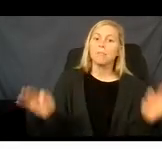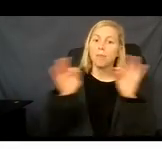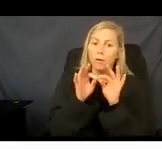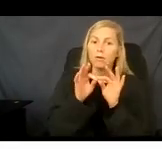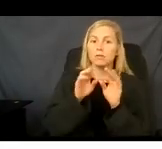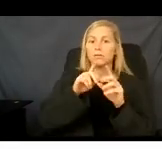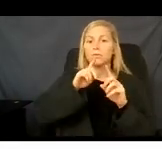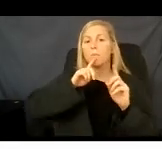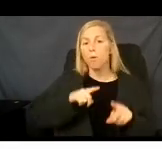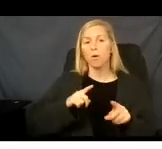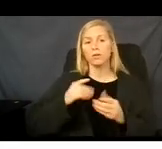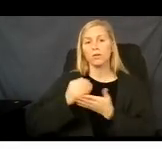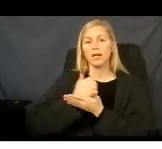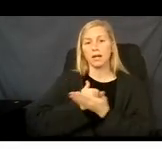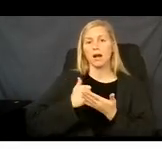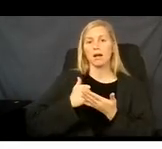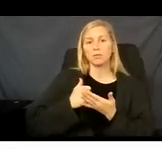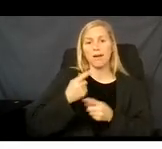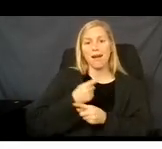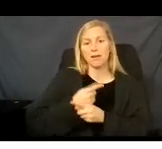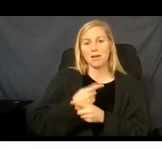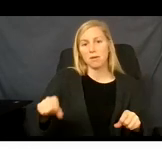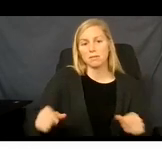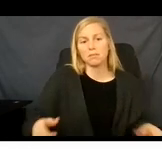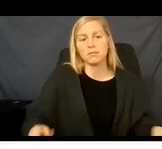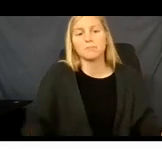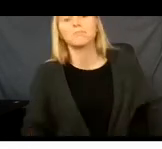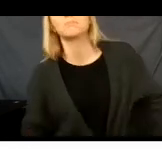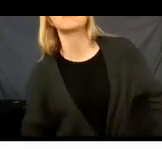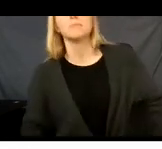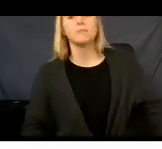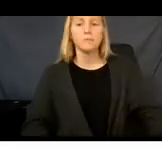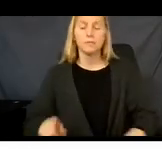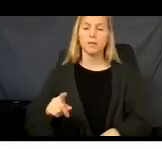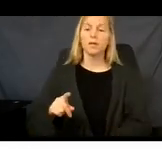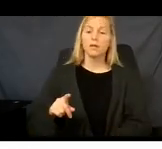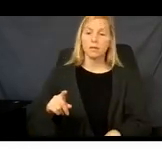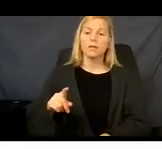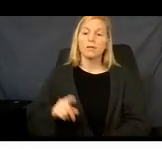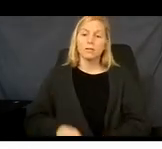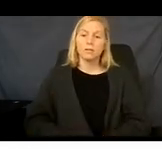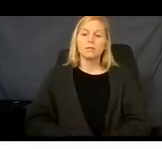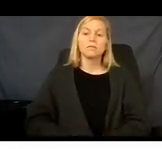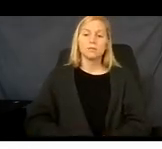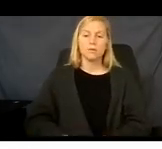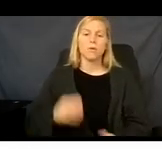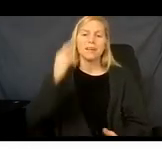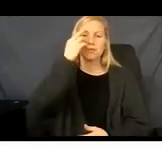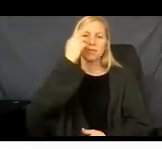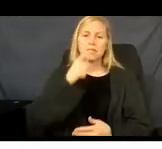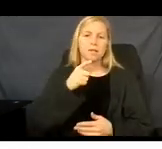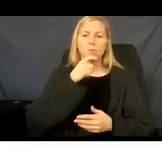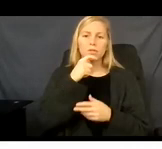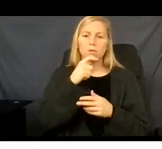report part-time or full-time job. You would have to report your income under past